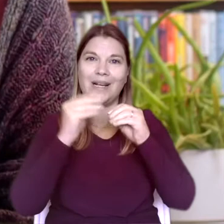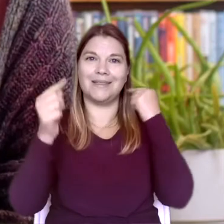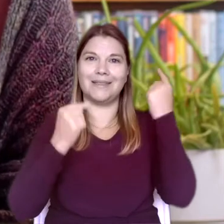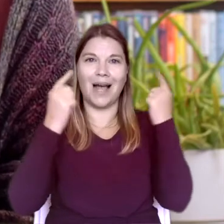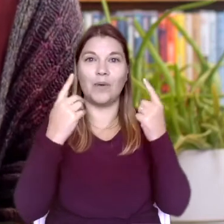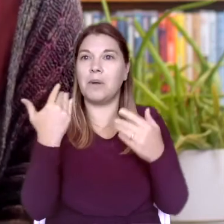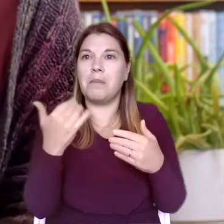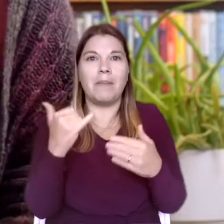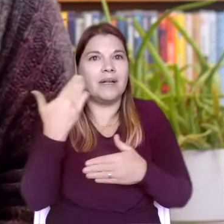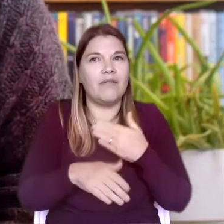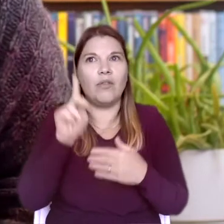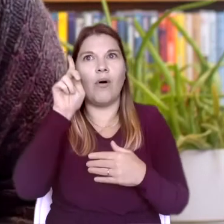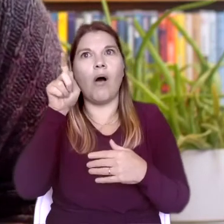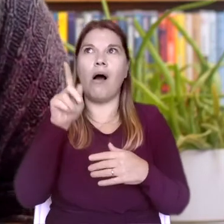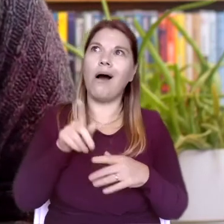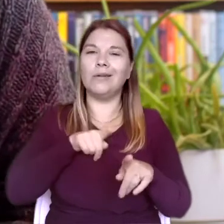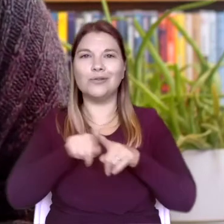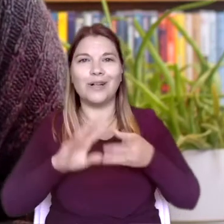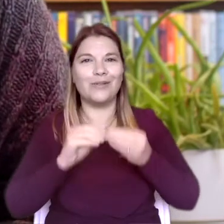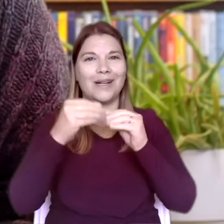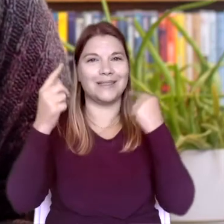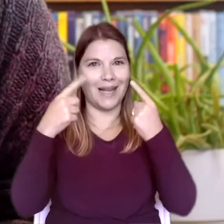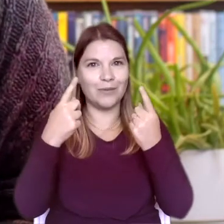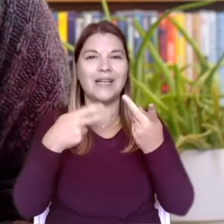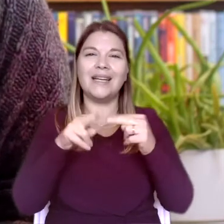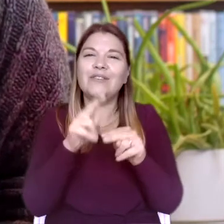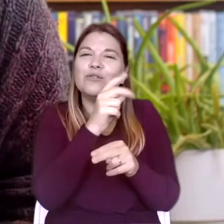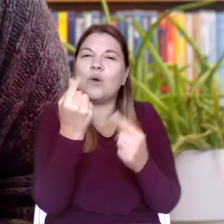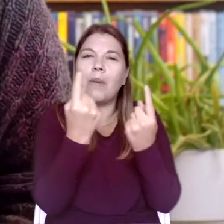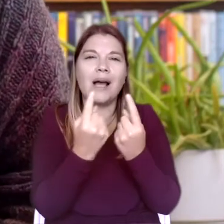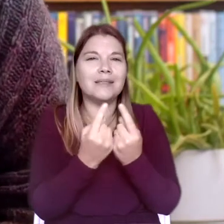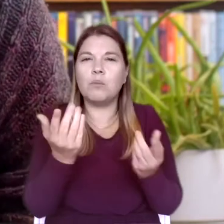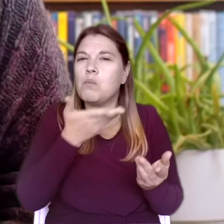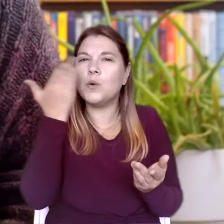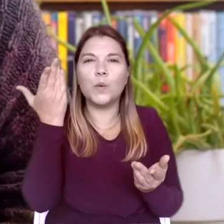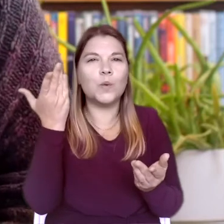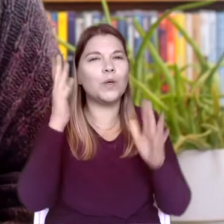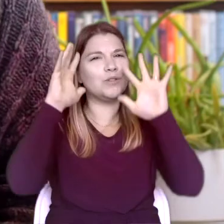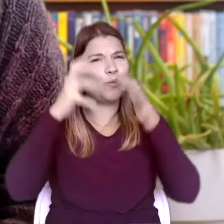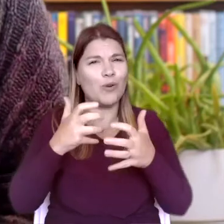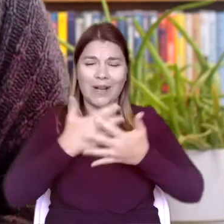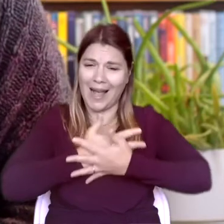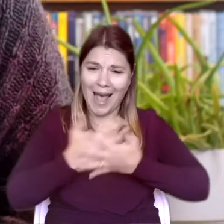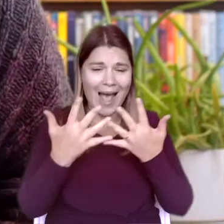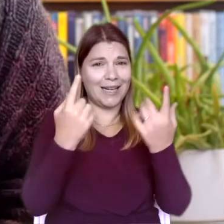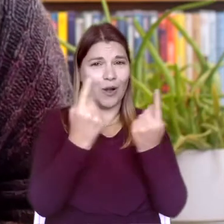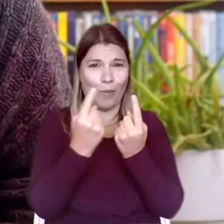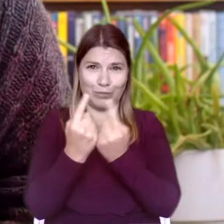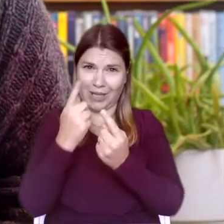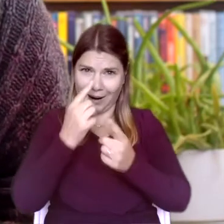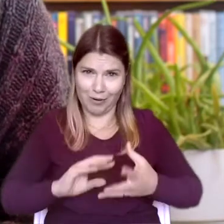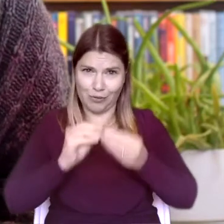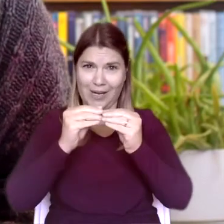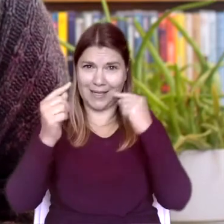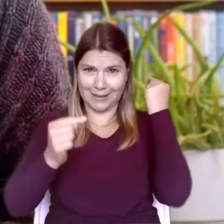Now, if you can't find some of these items where you live, that's alright. Almost anything can make sound, so you can be very creative.